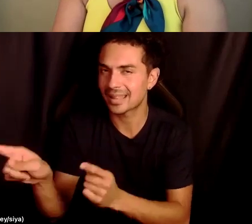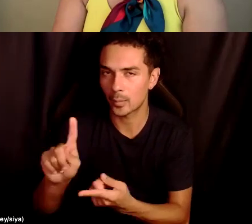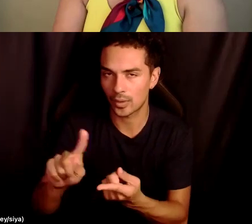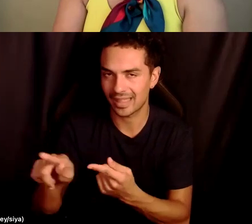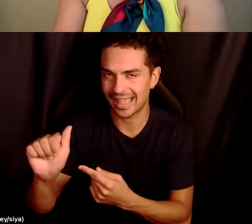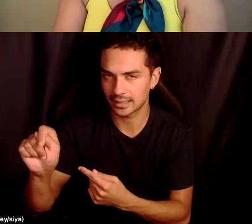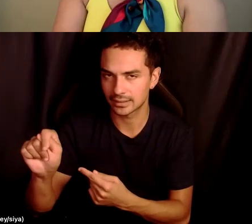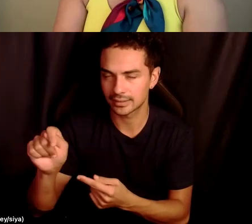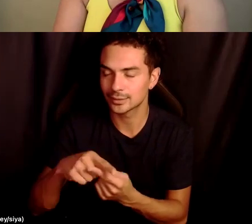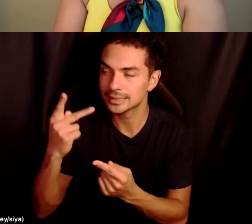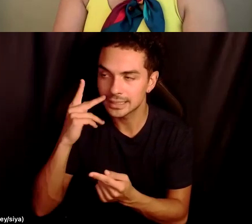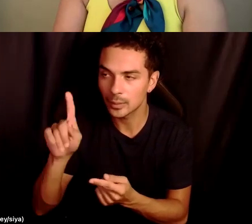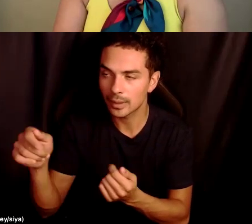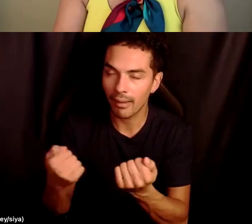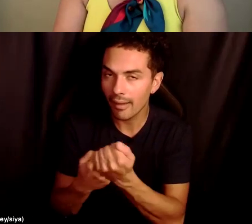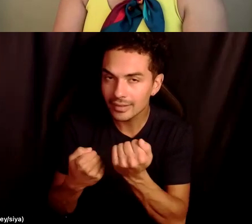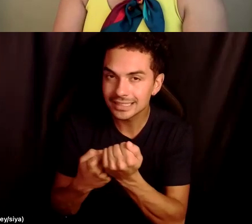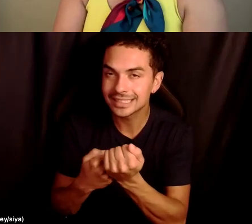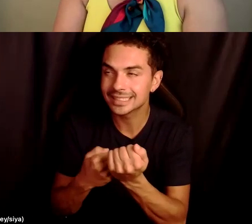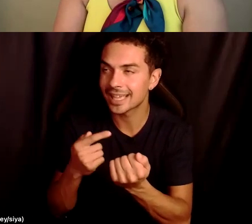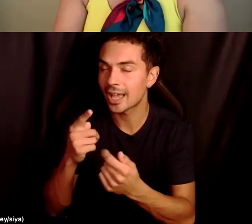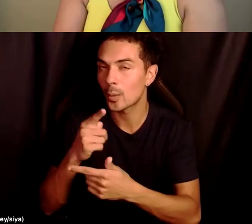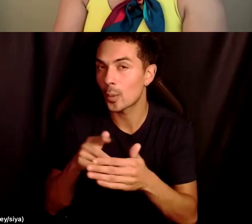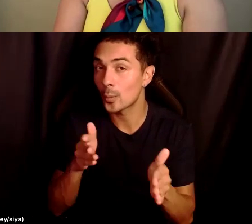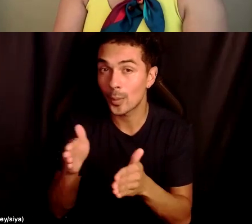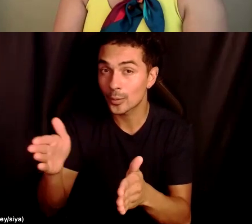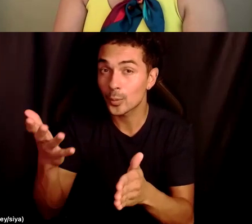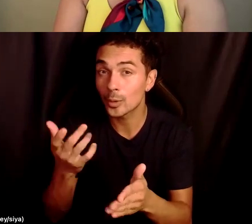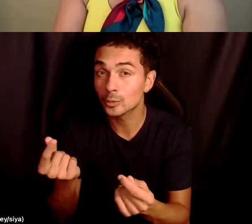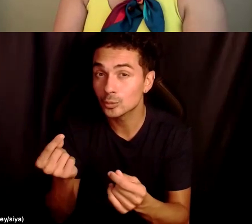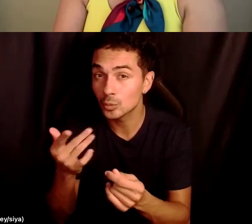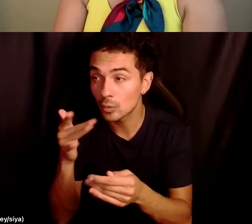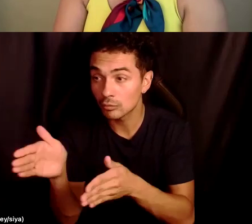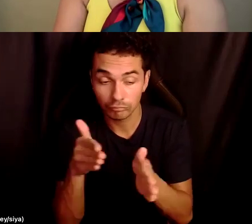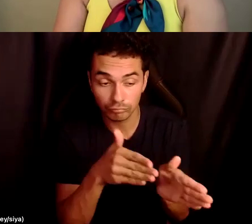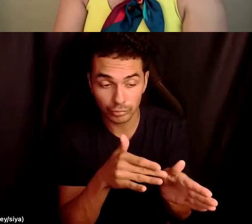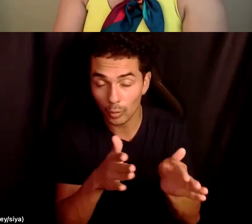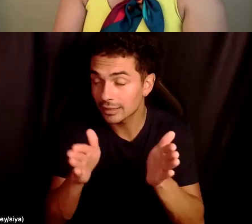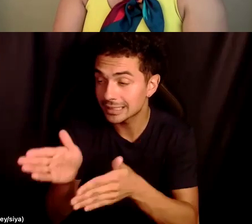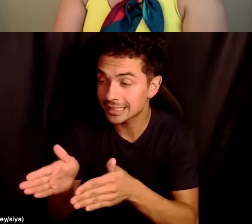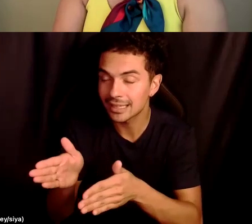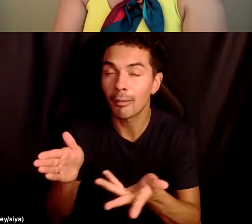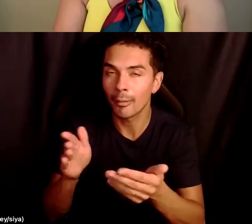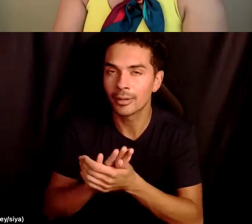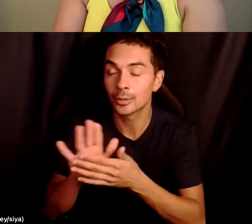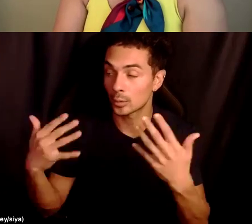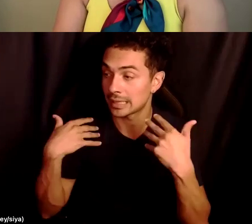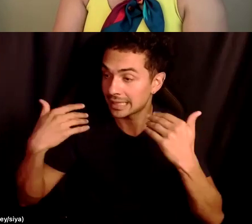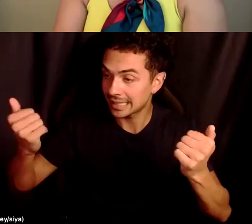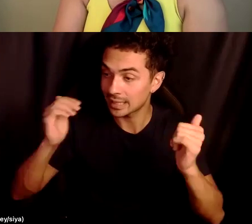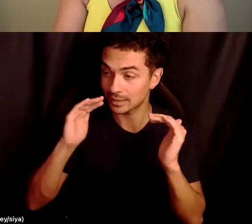or which route they would like to go instead of assigning and then giving them expectations of healing. You know, um,